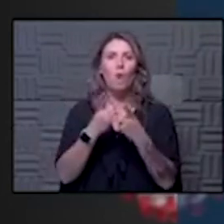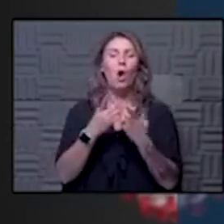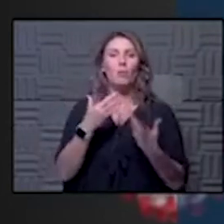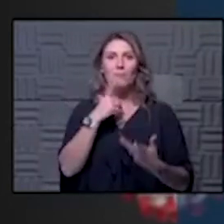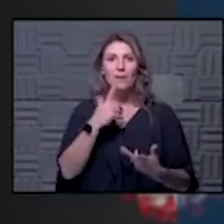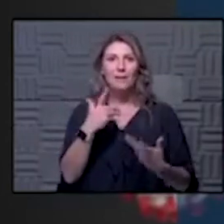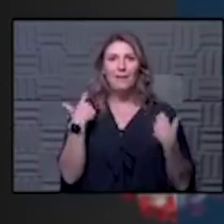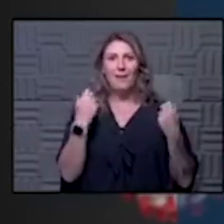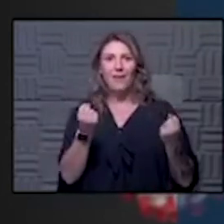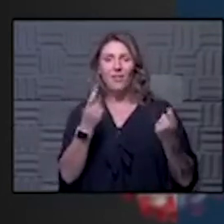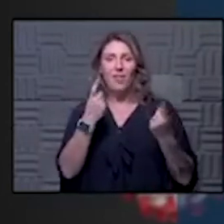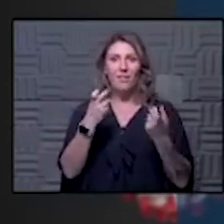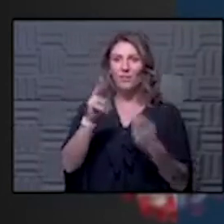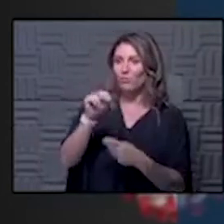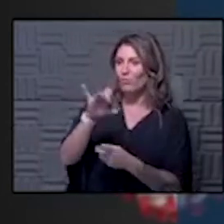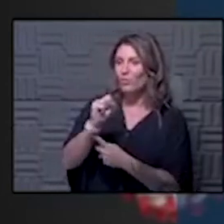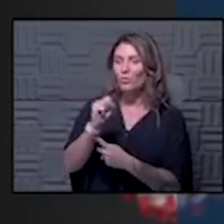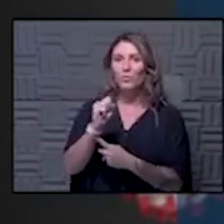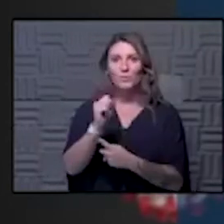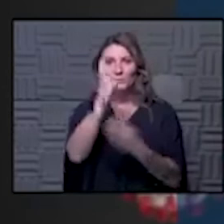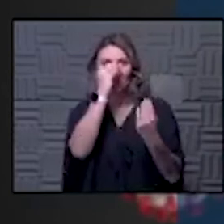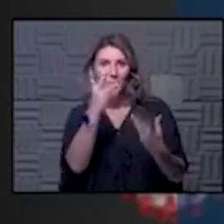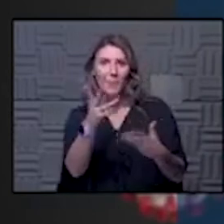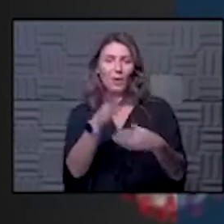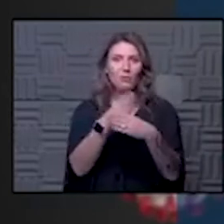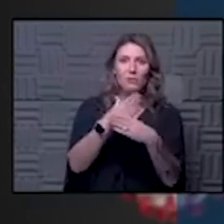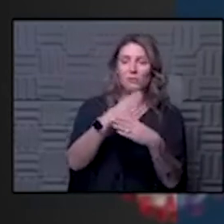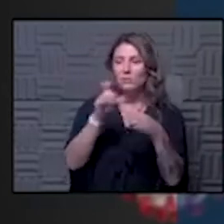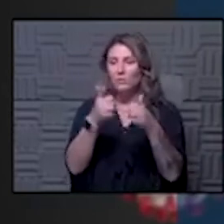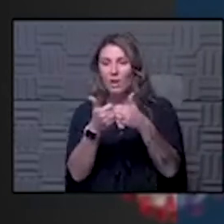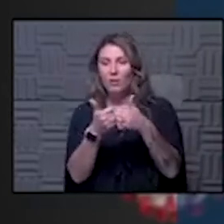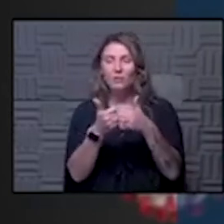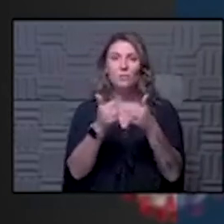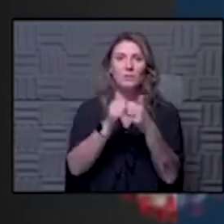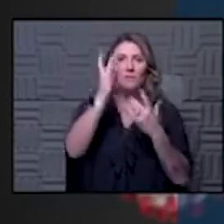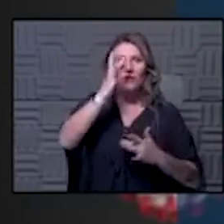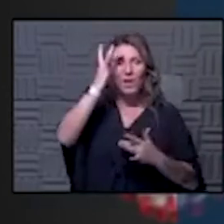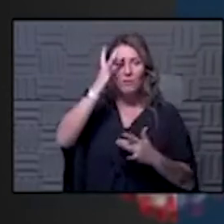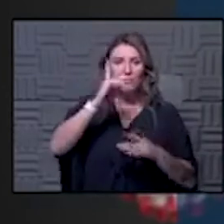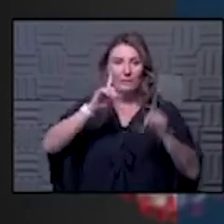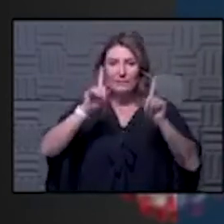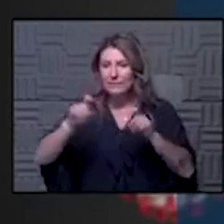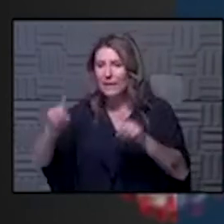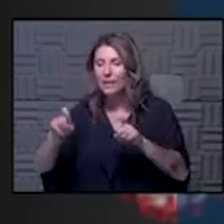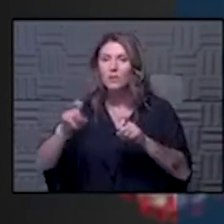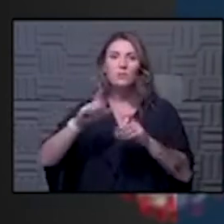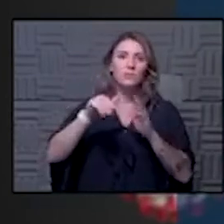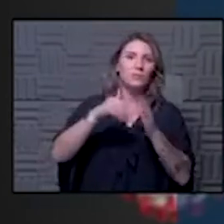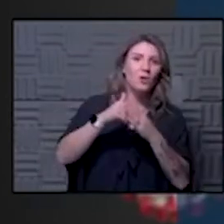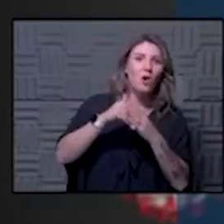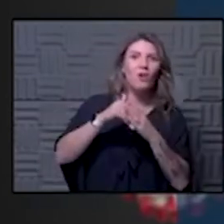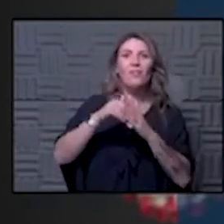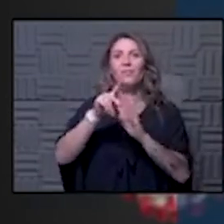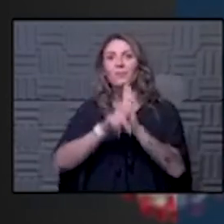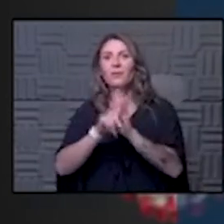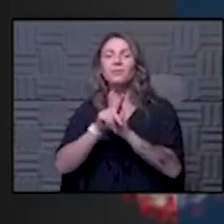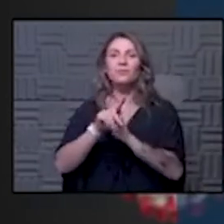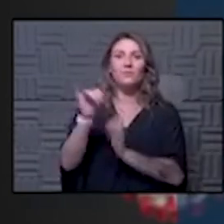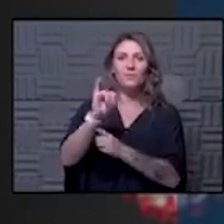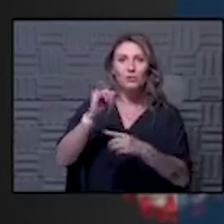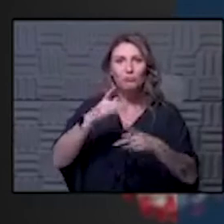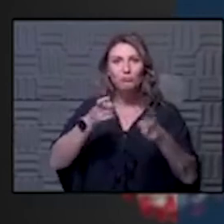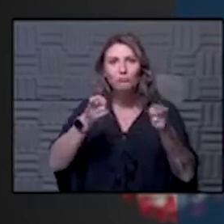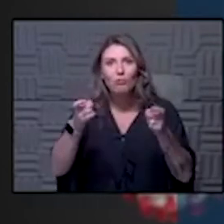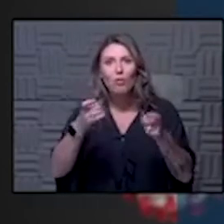some news they want to share it's both good and some challenging news about the viral spread and the testing and the pillars of infection prevention and control so really